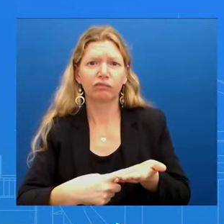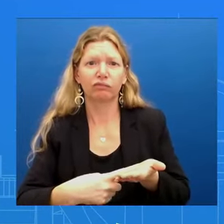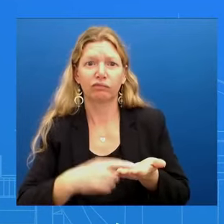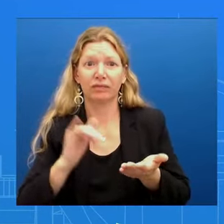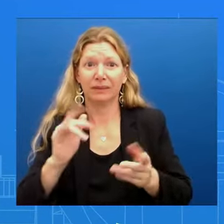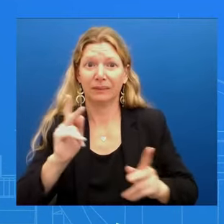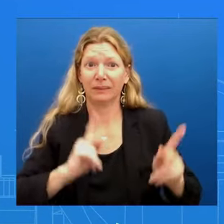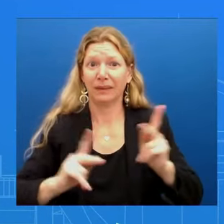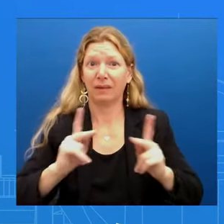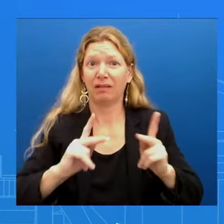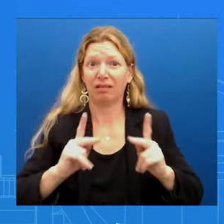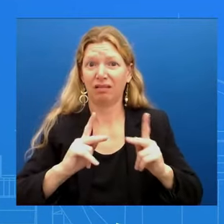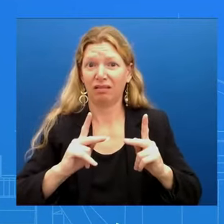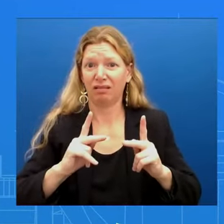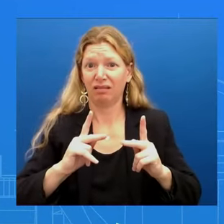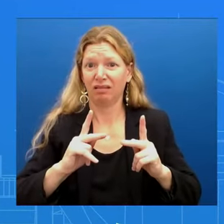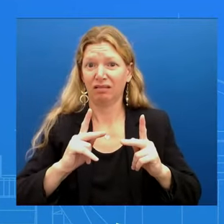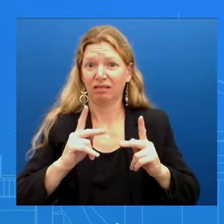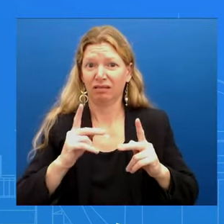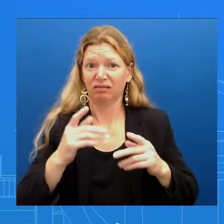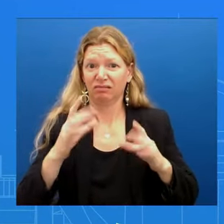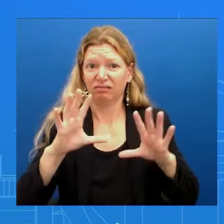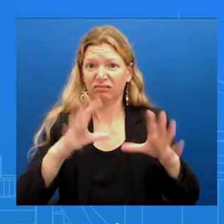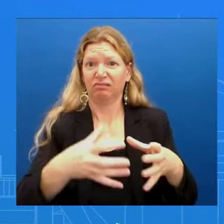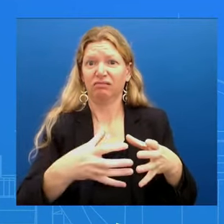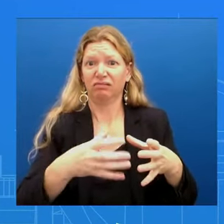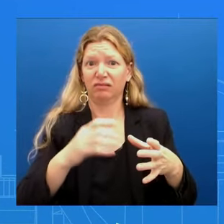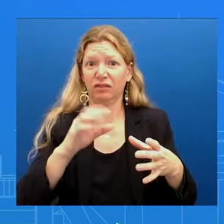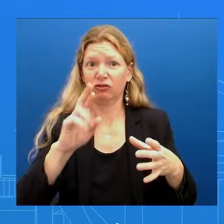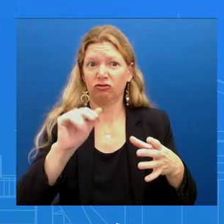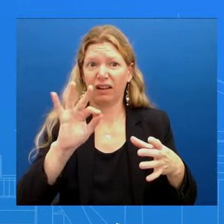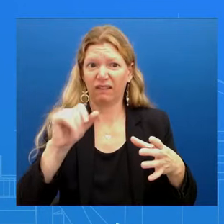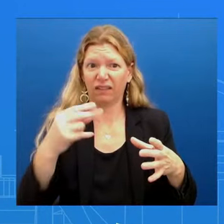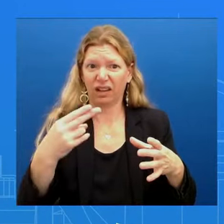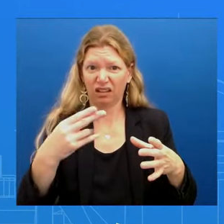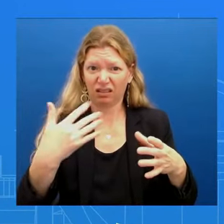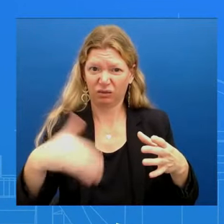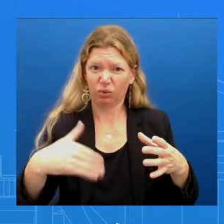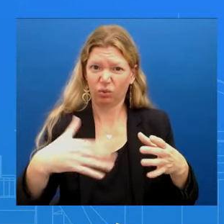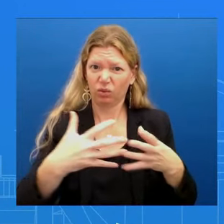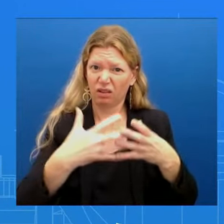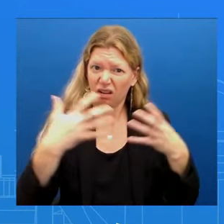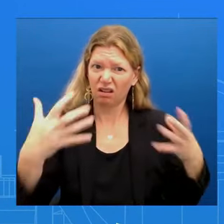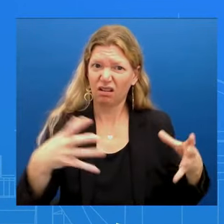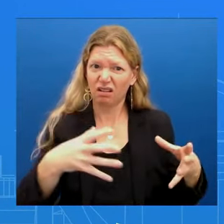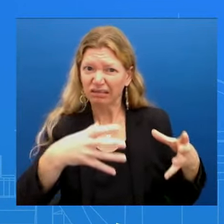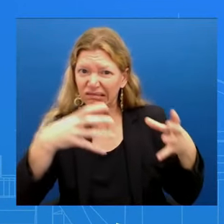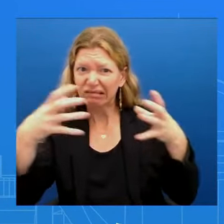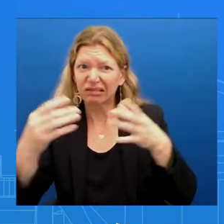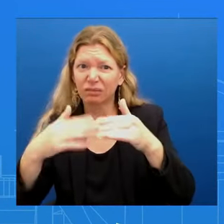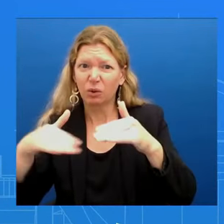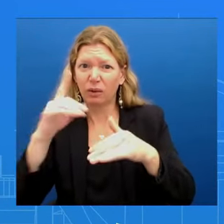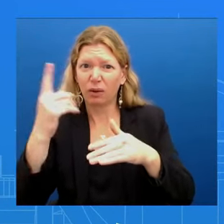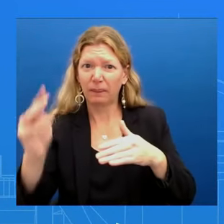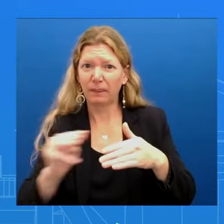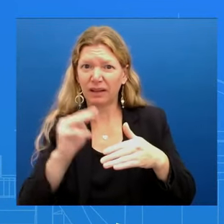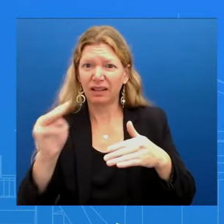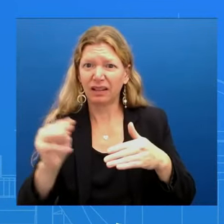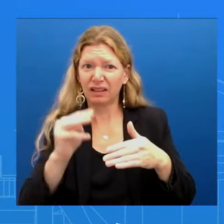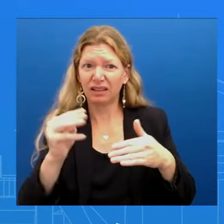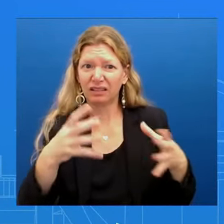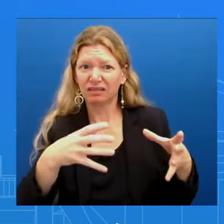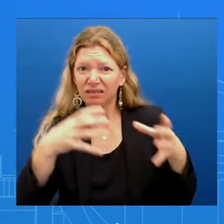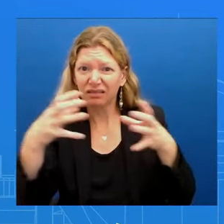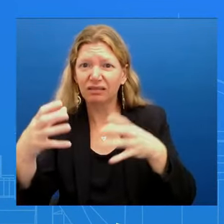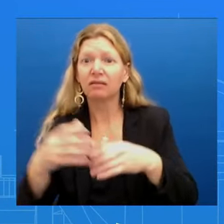physically doable? There's a lot of folks there, MJ, more than a million Some estimates have it almost at 1.5 million That's a lot of people that